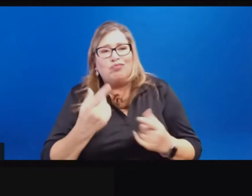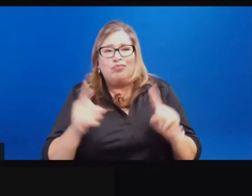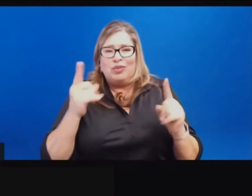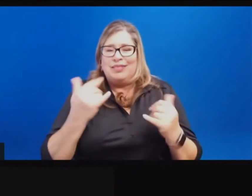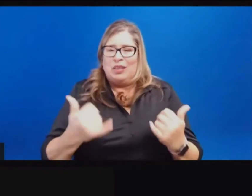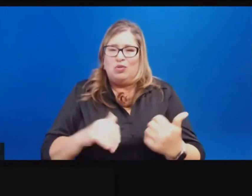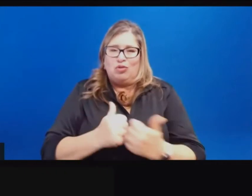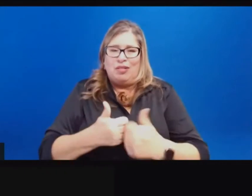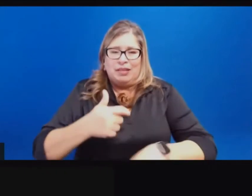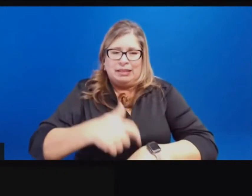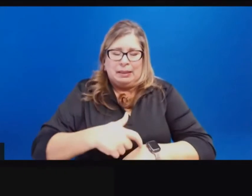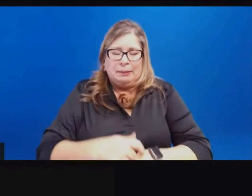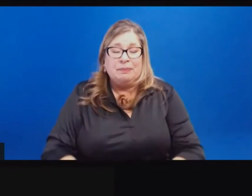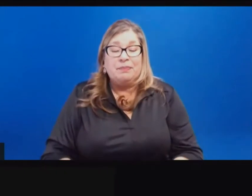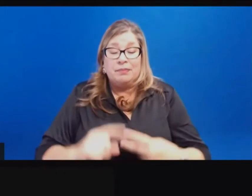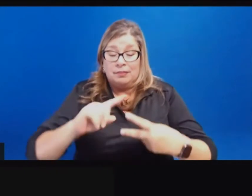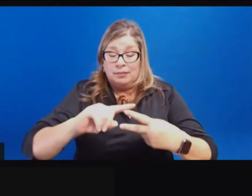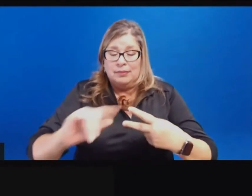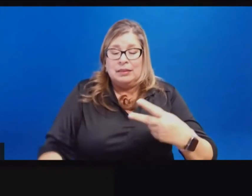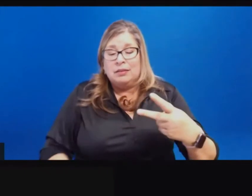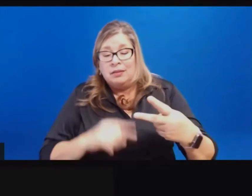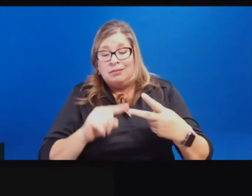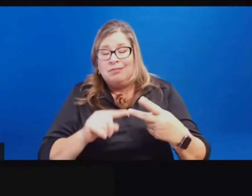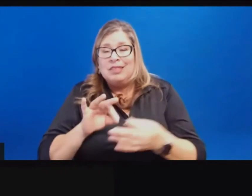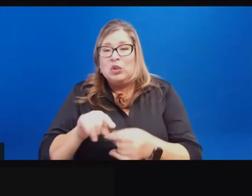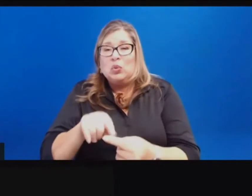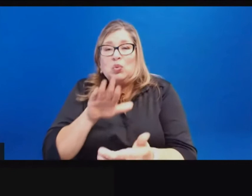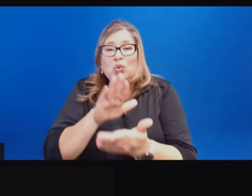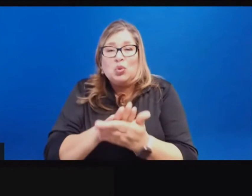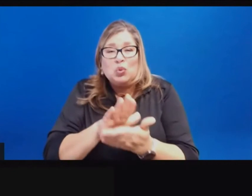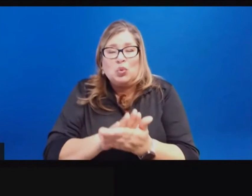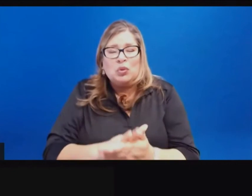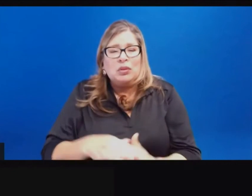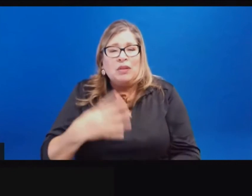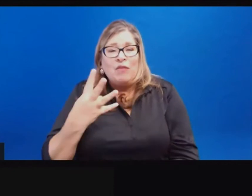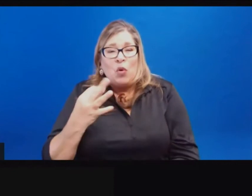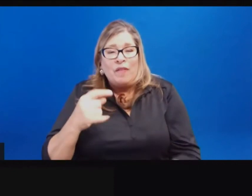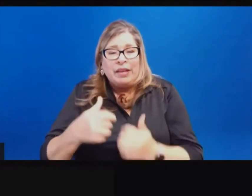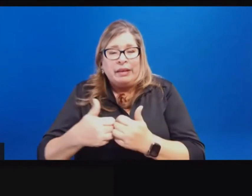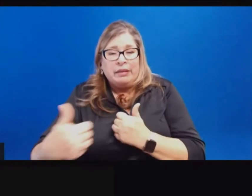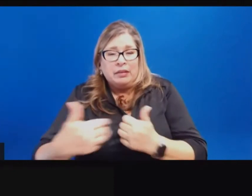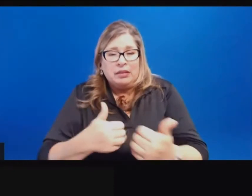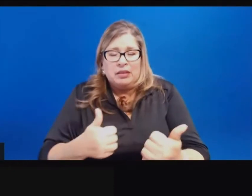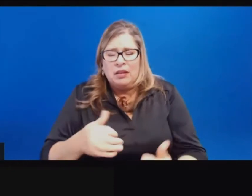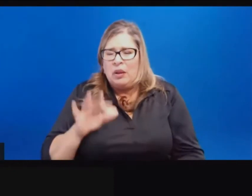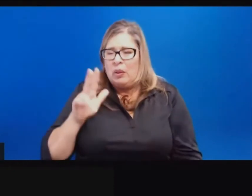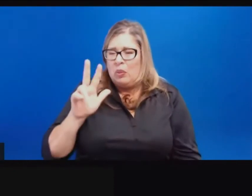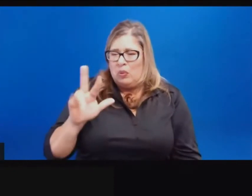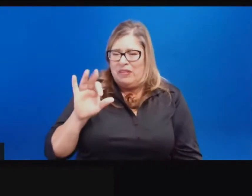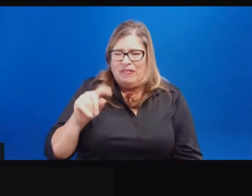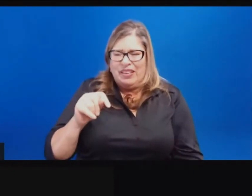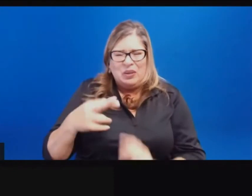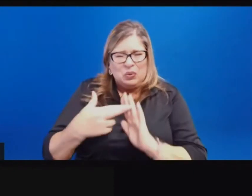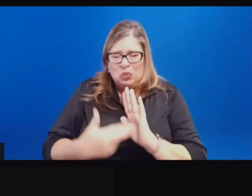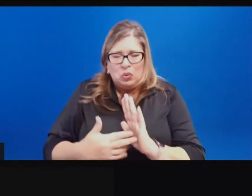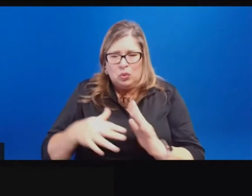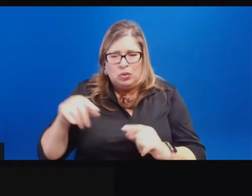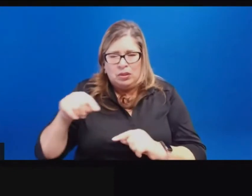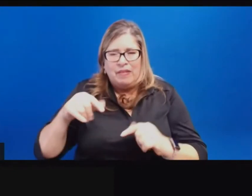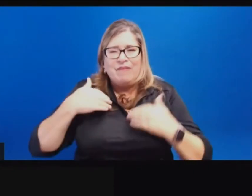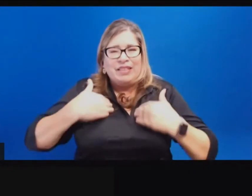With regards to the four feet versus three feet rule, um, and, uh, the, the physical distancing between